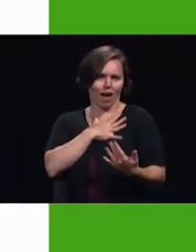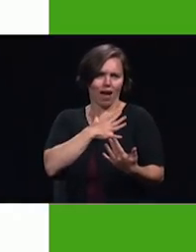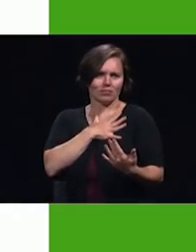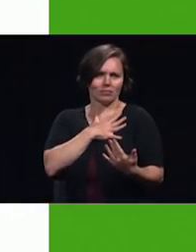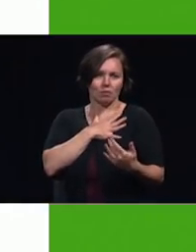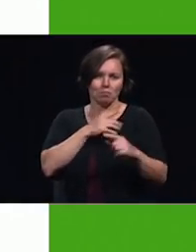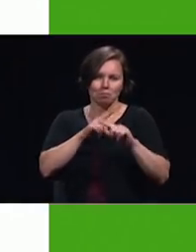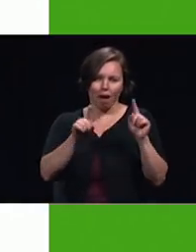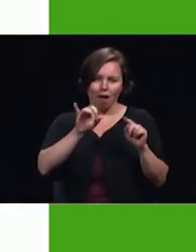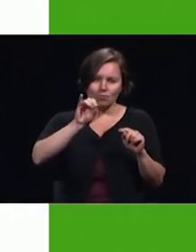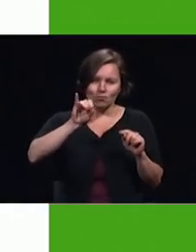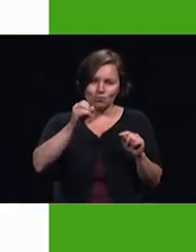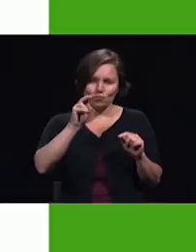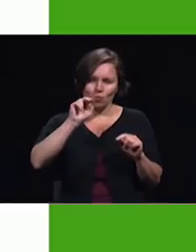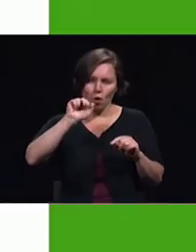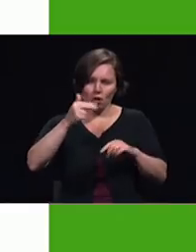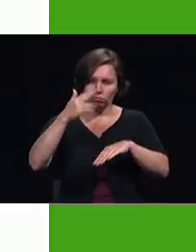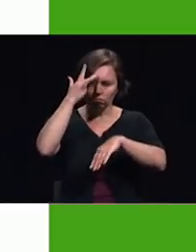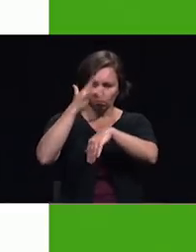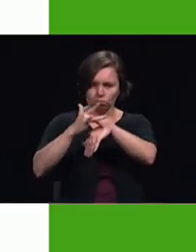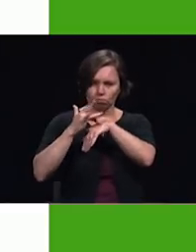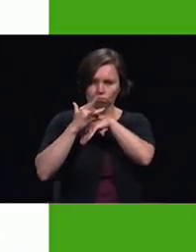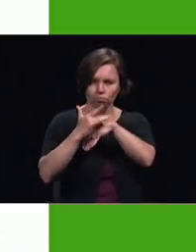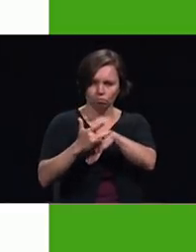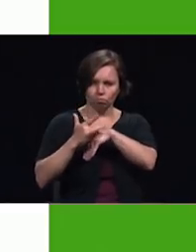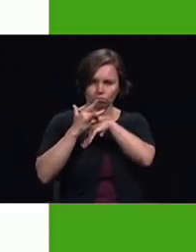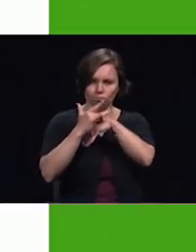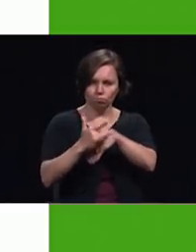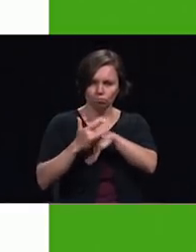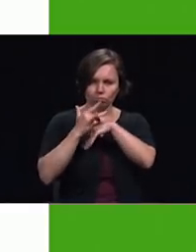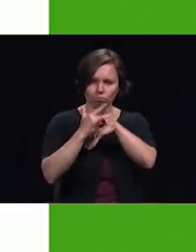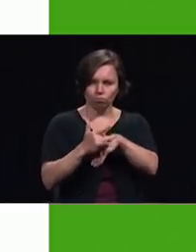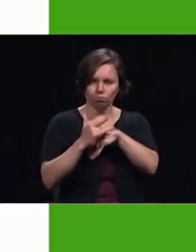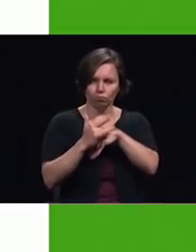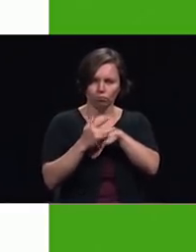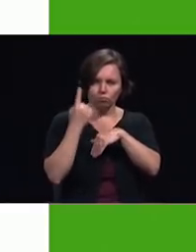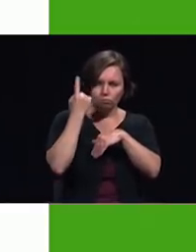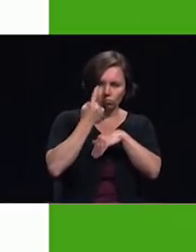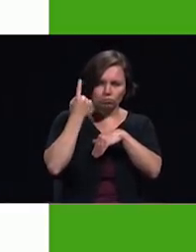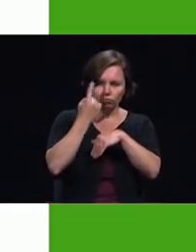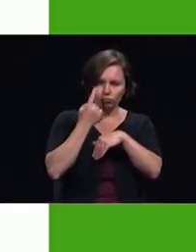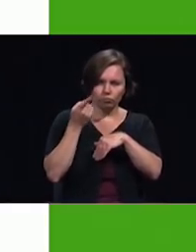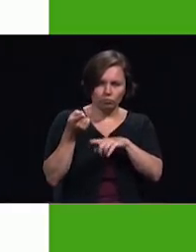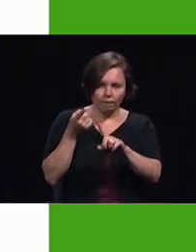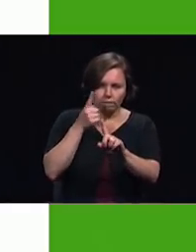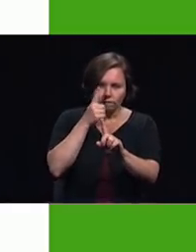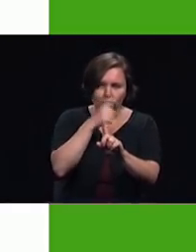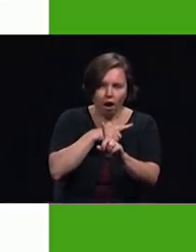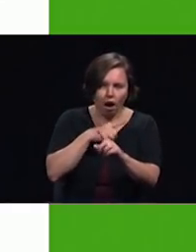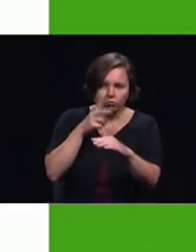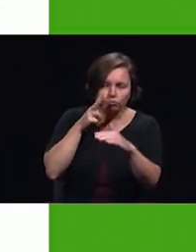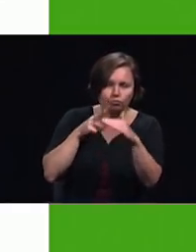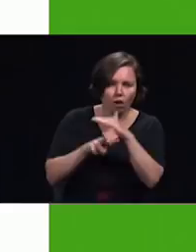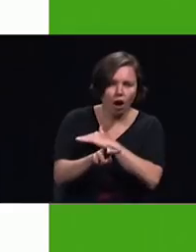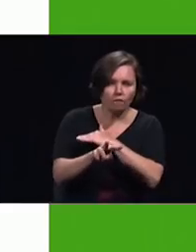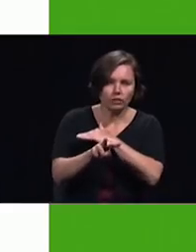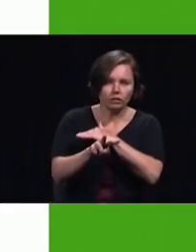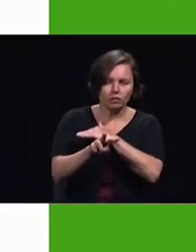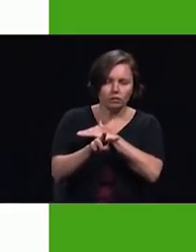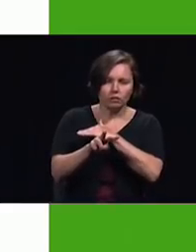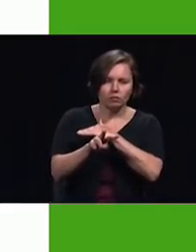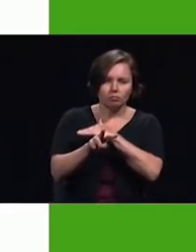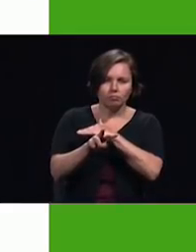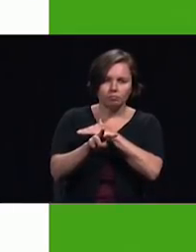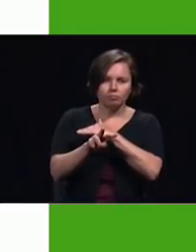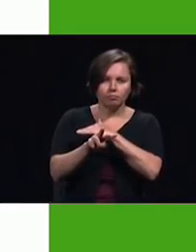upon the possibility of being regarded as a false prophet jealous of his reputation he